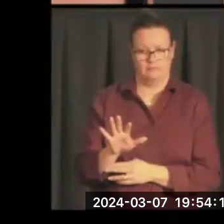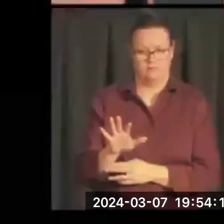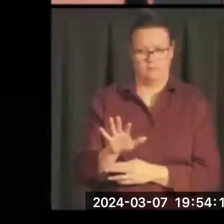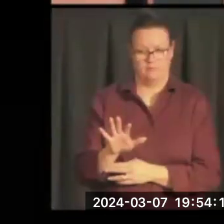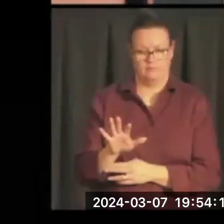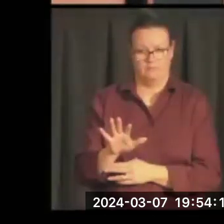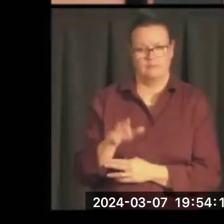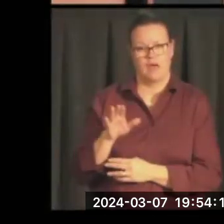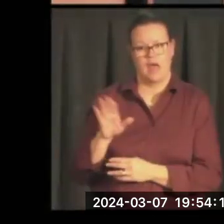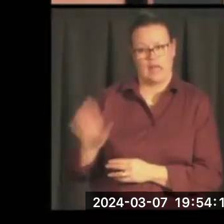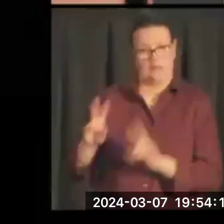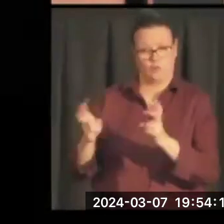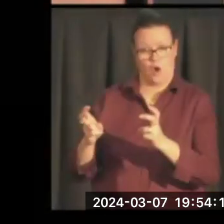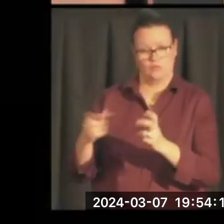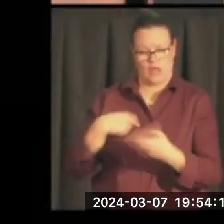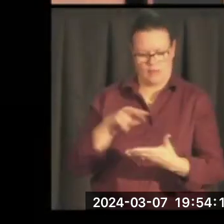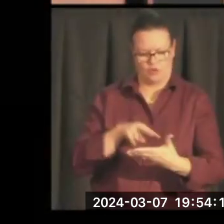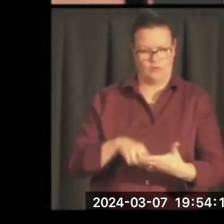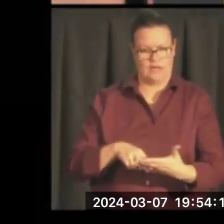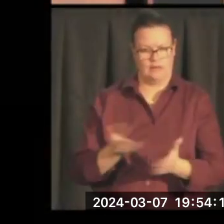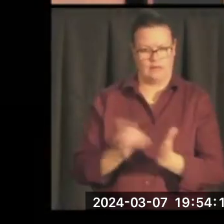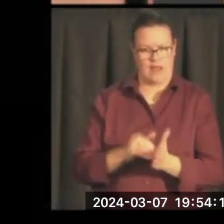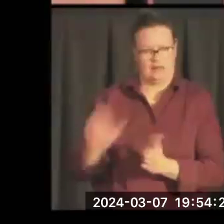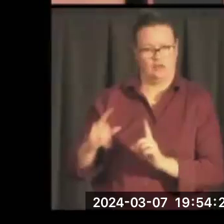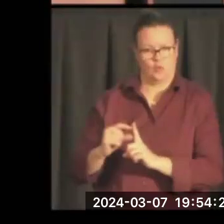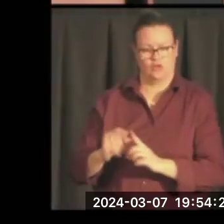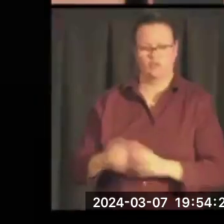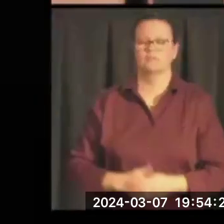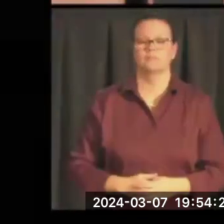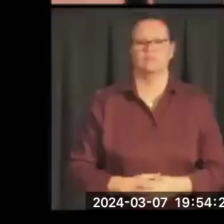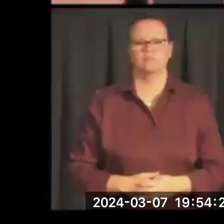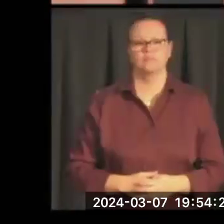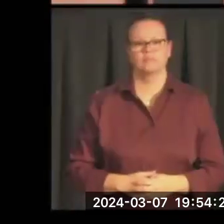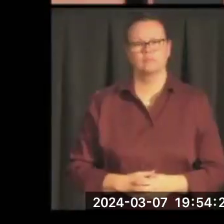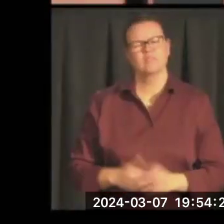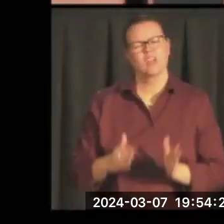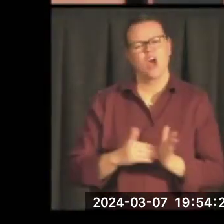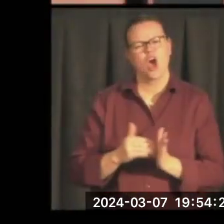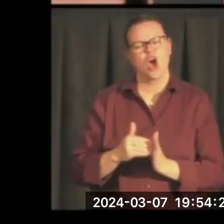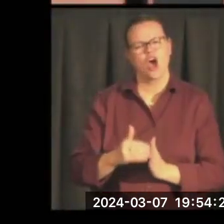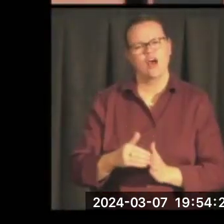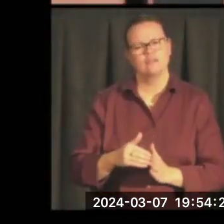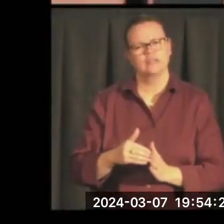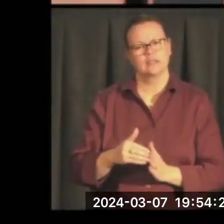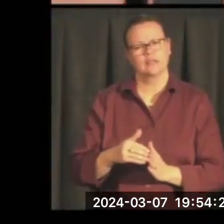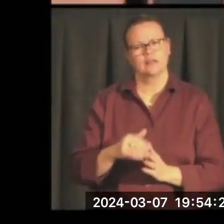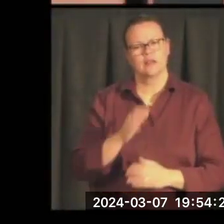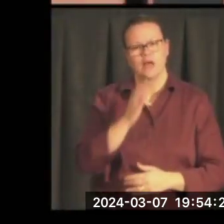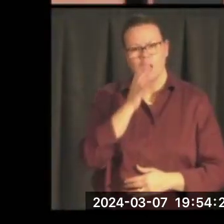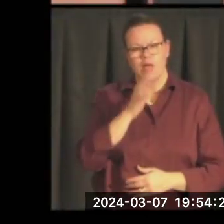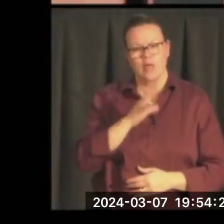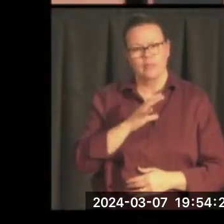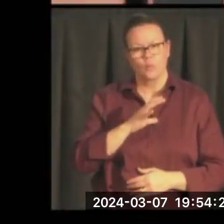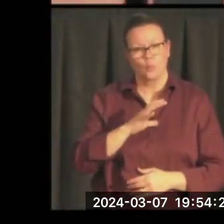And he says this, so I'm going to let him speak to you. All too often, the women who stand with public figures go